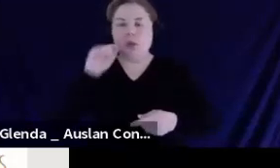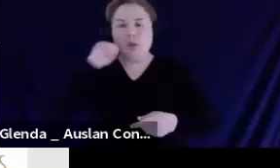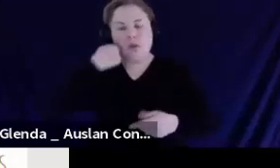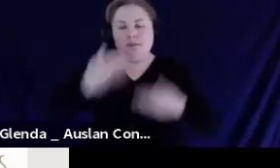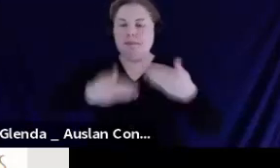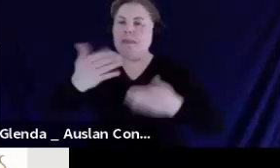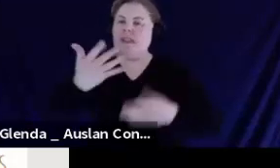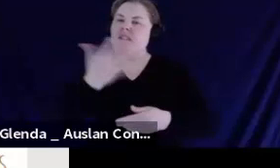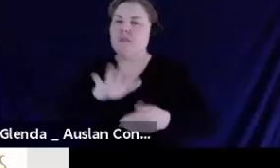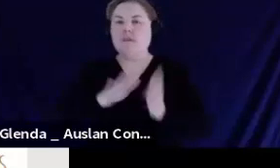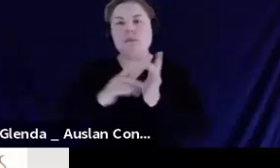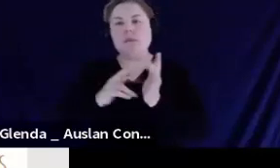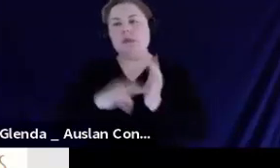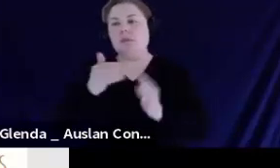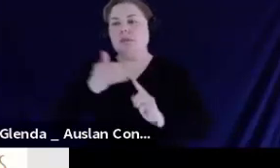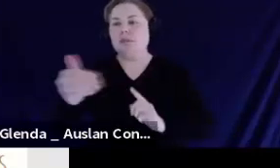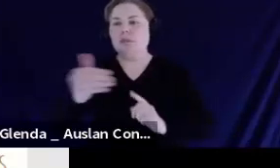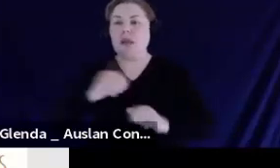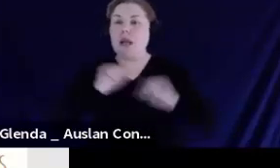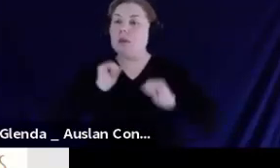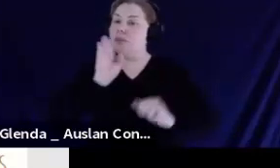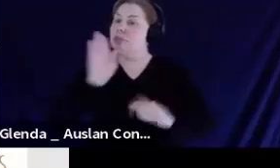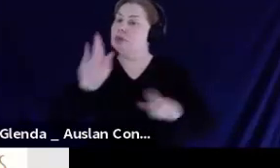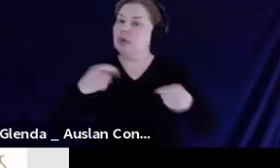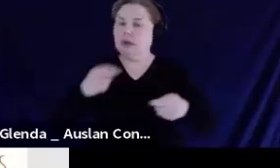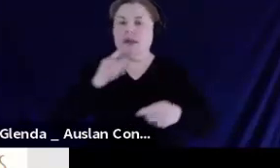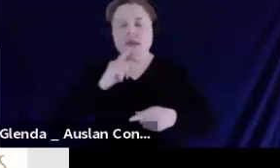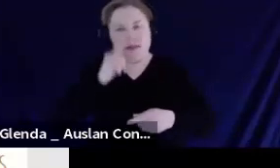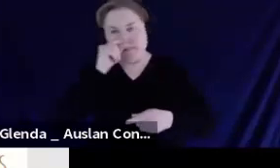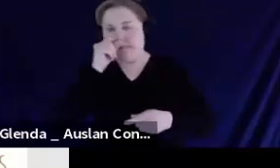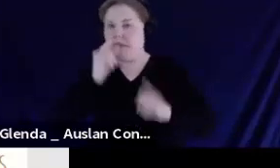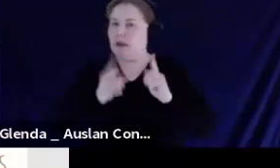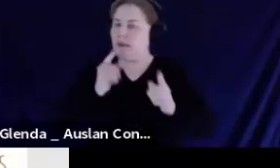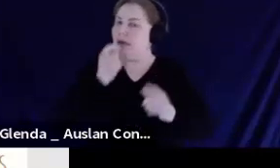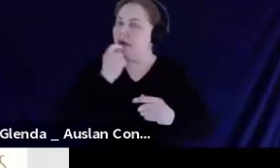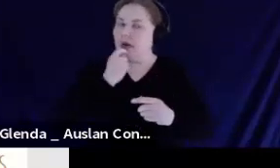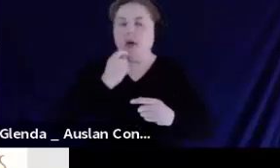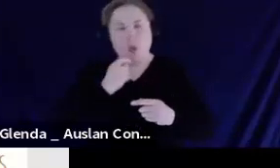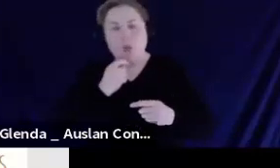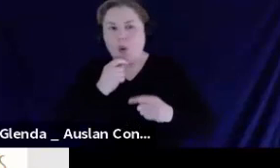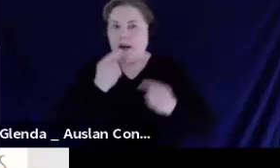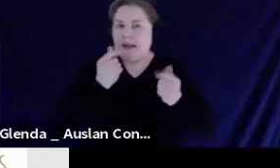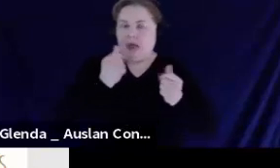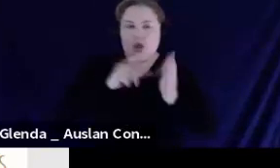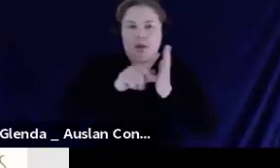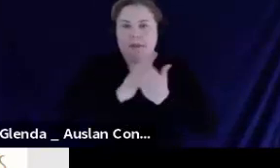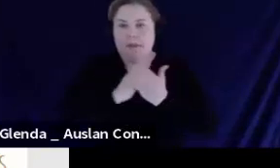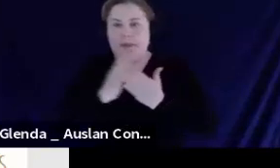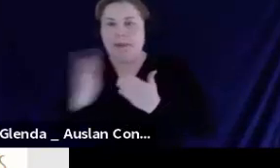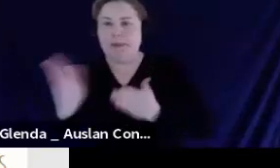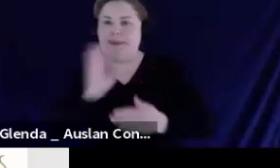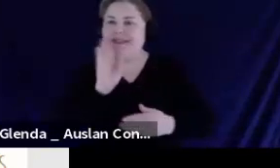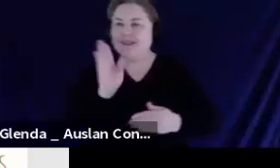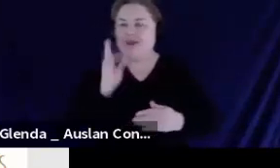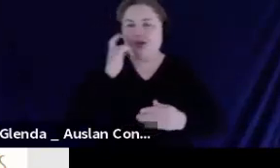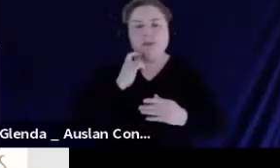Our presenters have mentioned that they can be challenged by timekeeping, so we will try to keep them on time. At the end, we